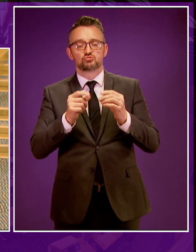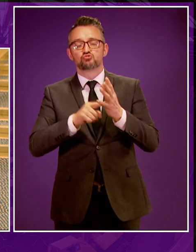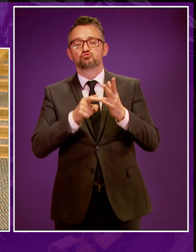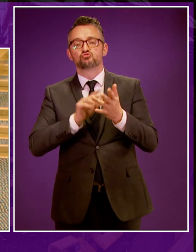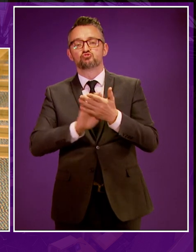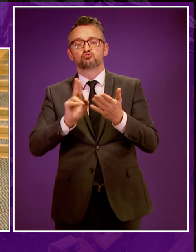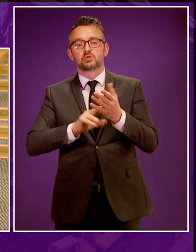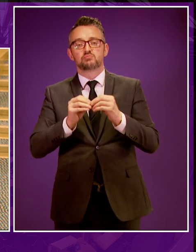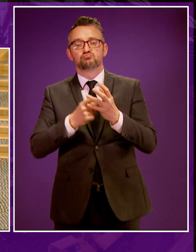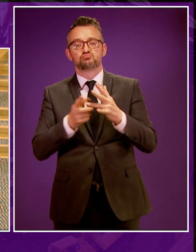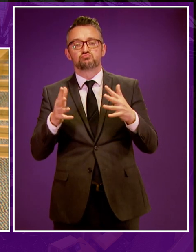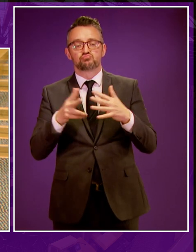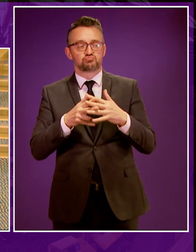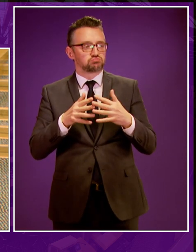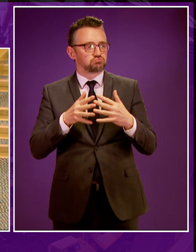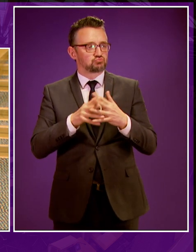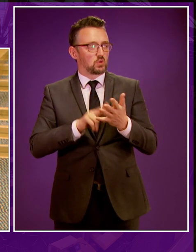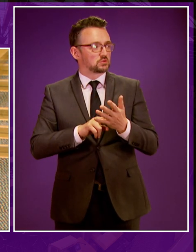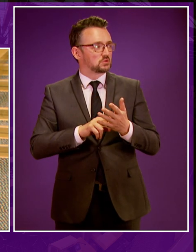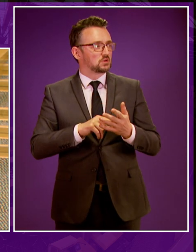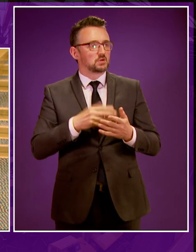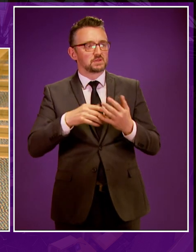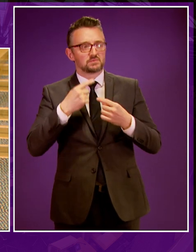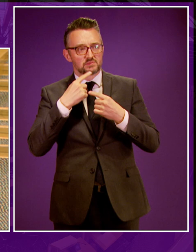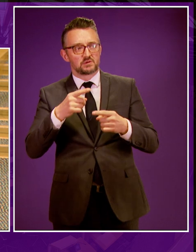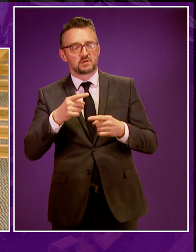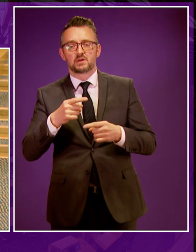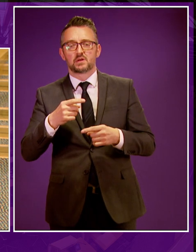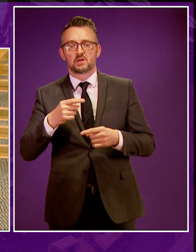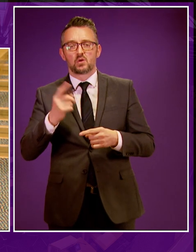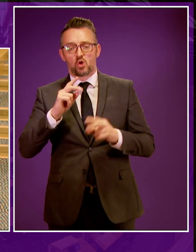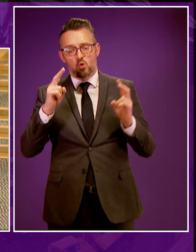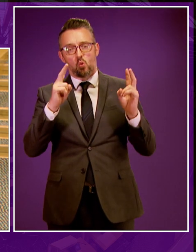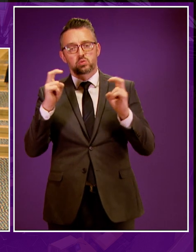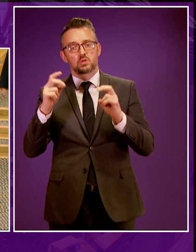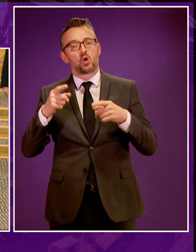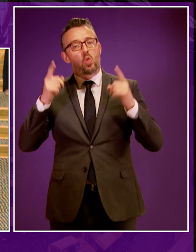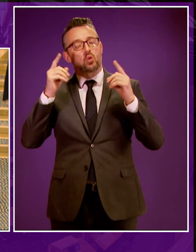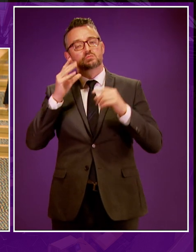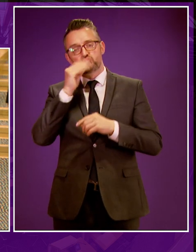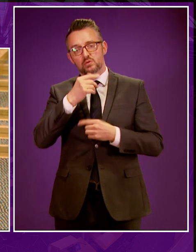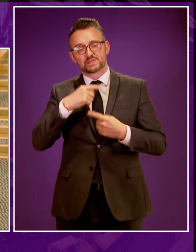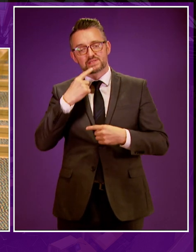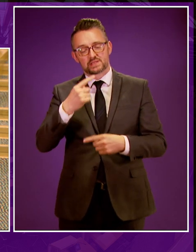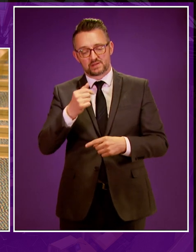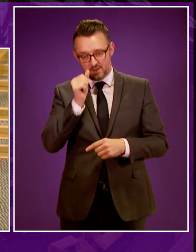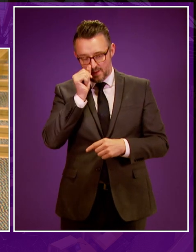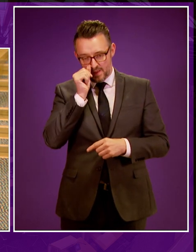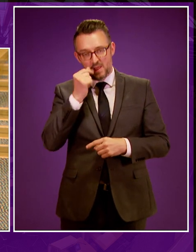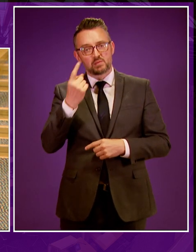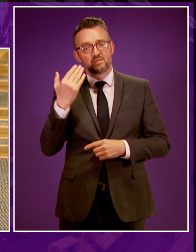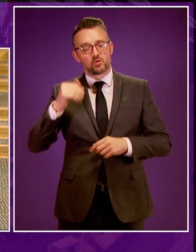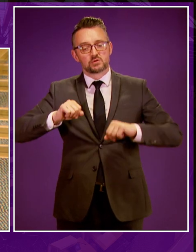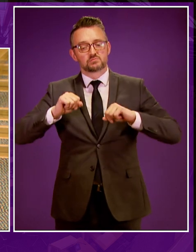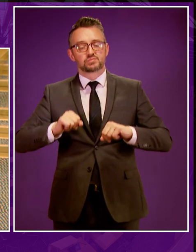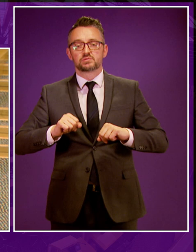myself, Alison Johnson just very recently mentioned him as well. I just want to give the actual quote that Lord Brown has actually mentioned, bearing in mind he was the former